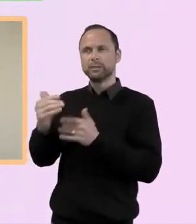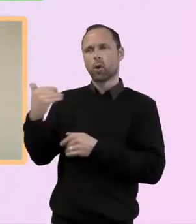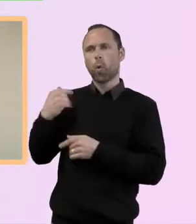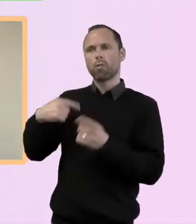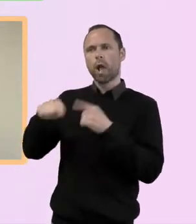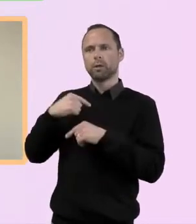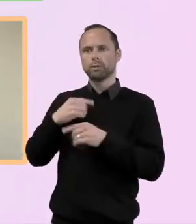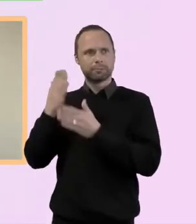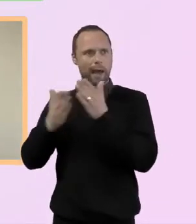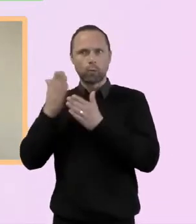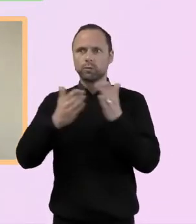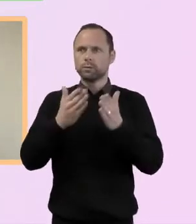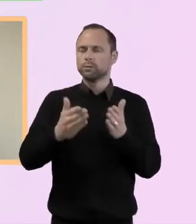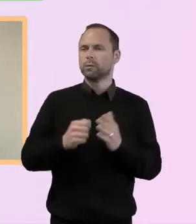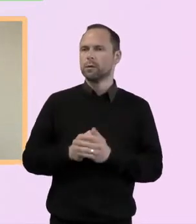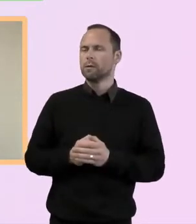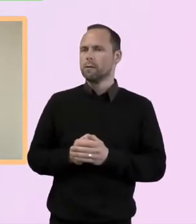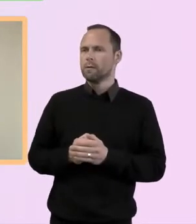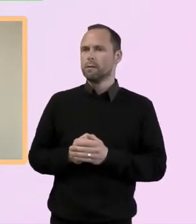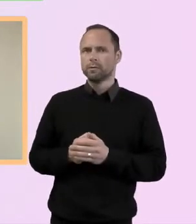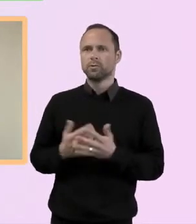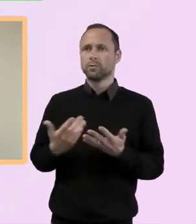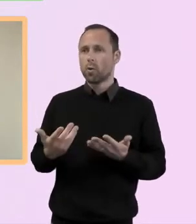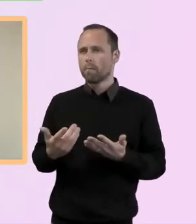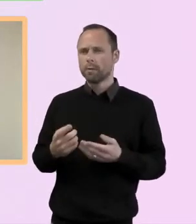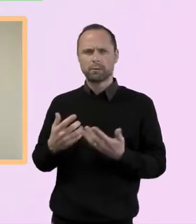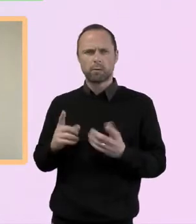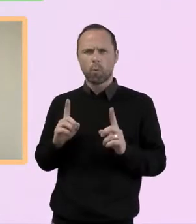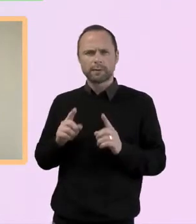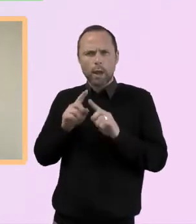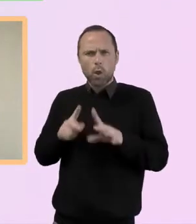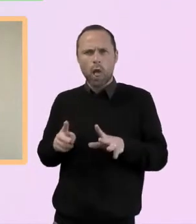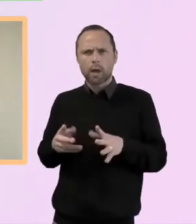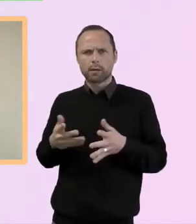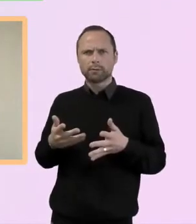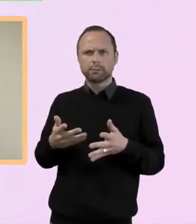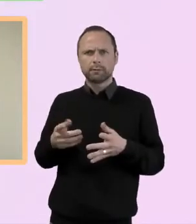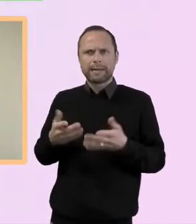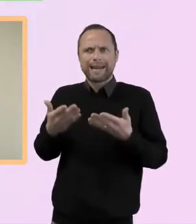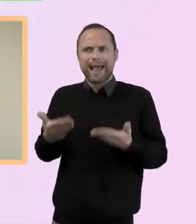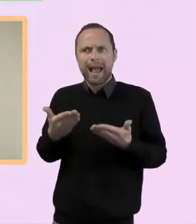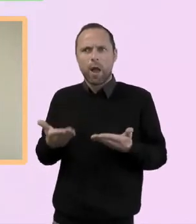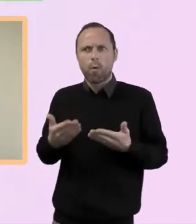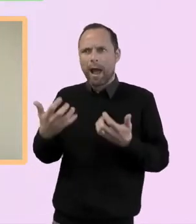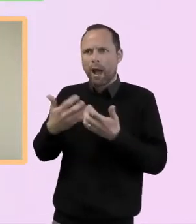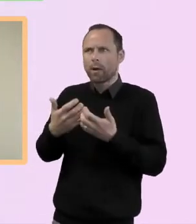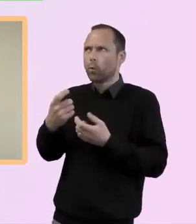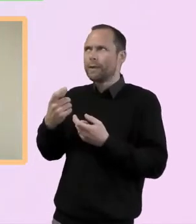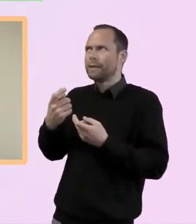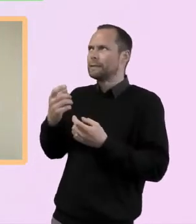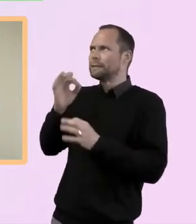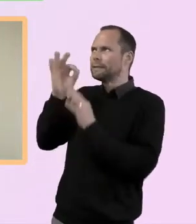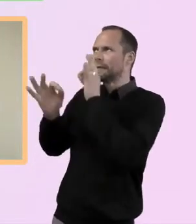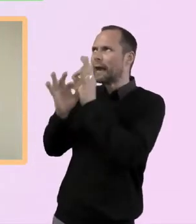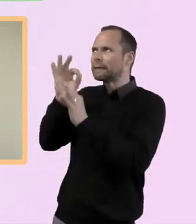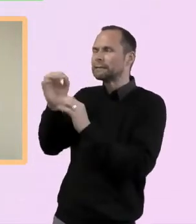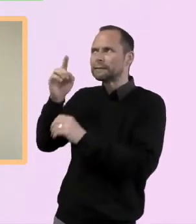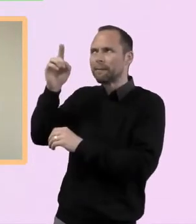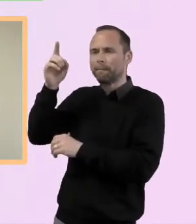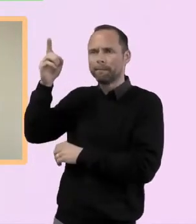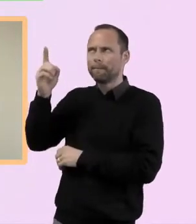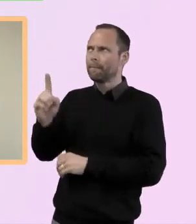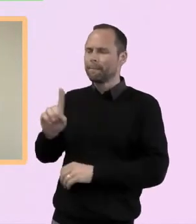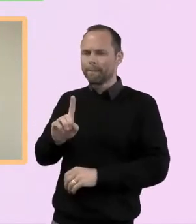kind of, how does that, how does that look even more and how can we, um, really seek God about what is he really saying about that? And